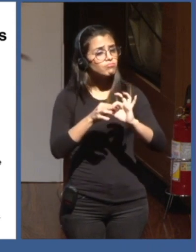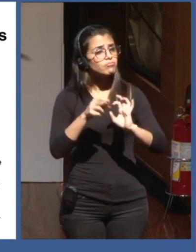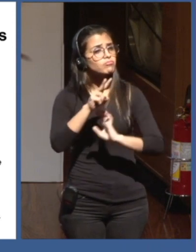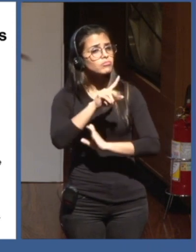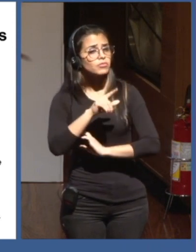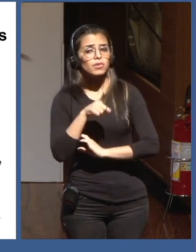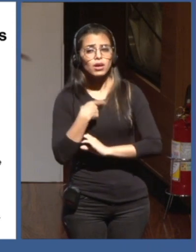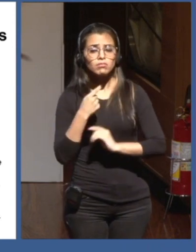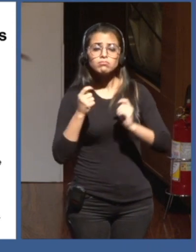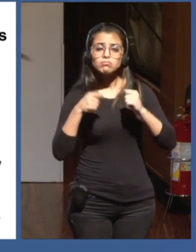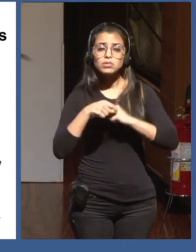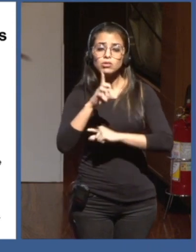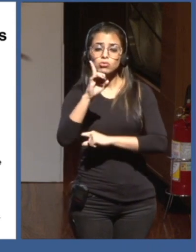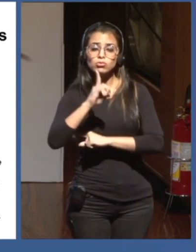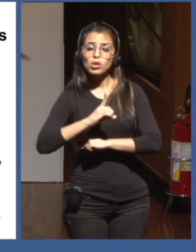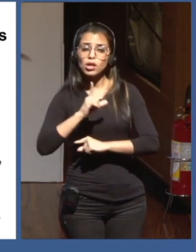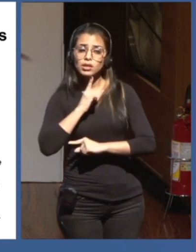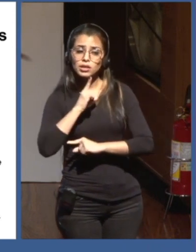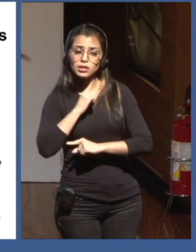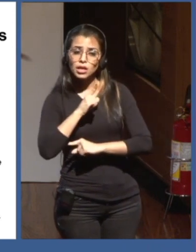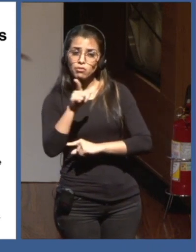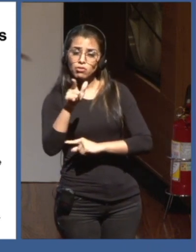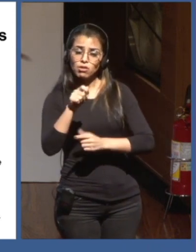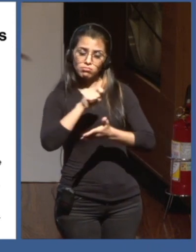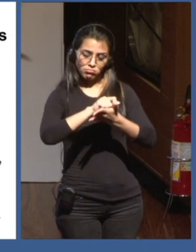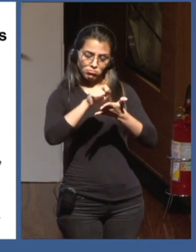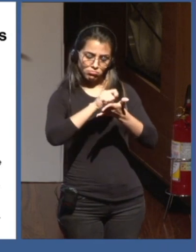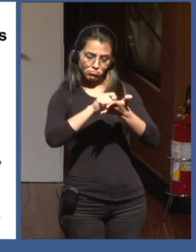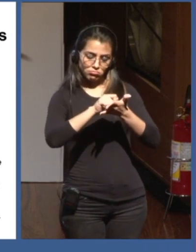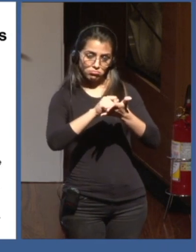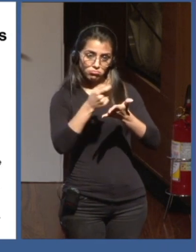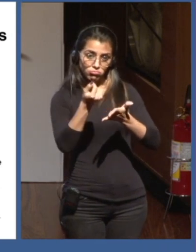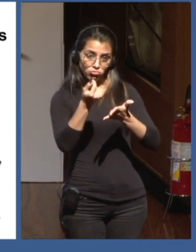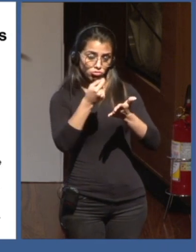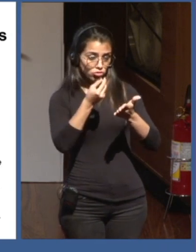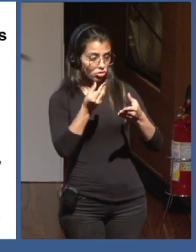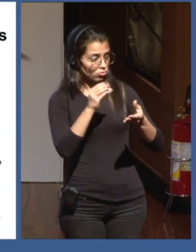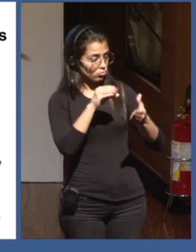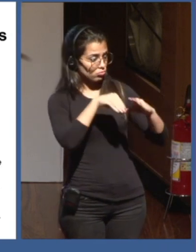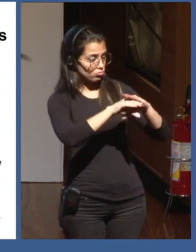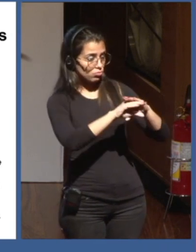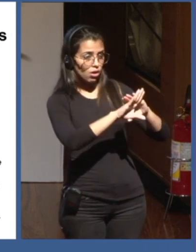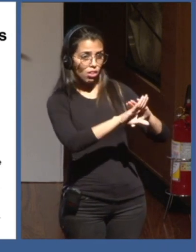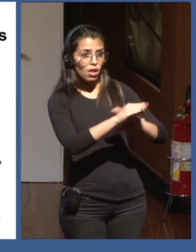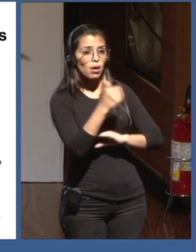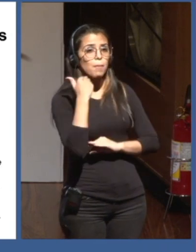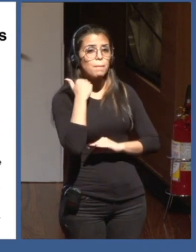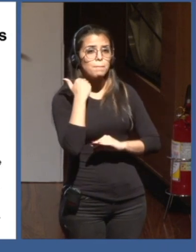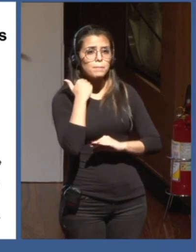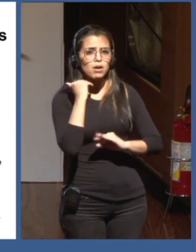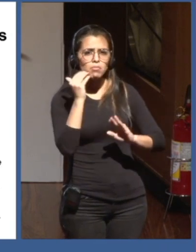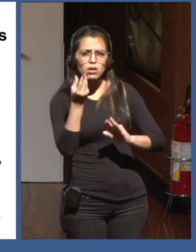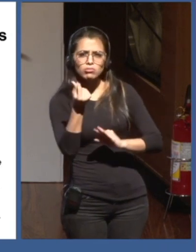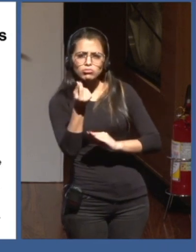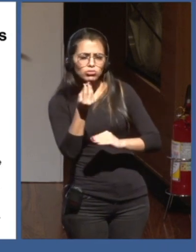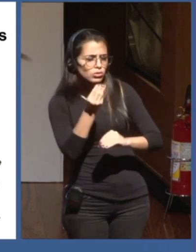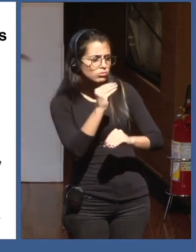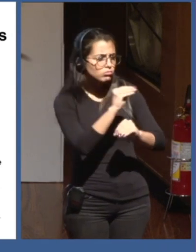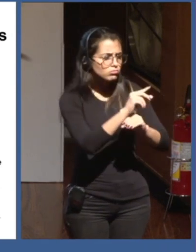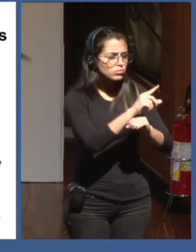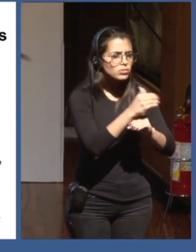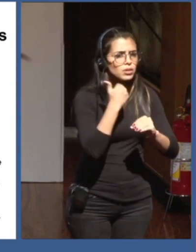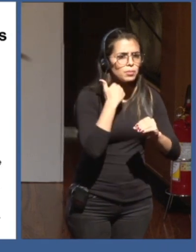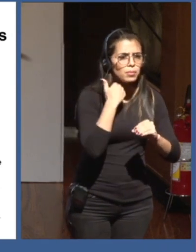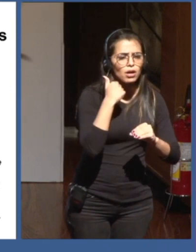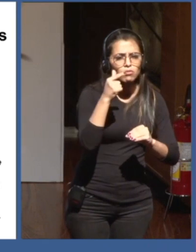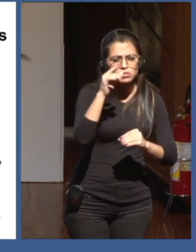and you decide to go to the bank, and you give it to the bank. And how can you be sure that you're going to get it back? Because you trust the system, because there are regulations in